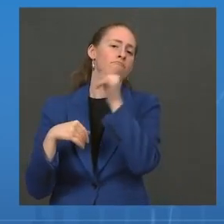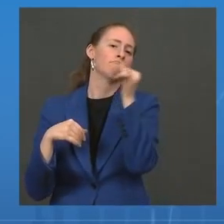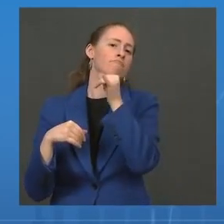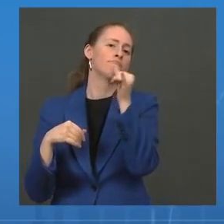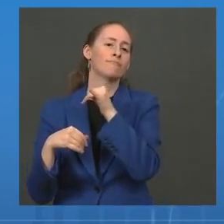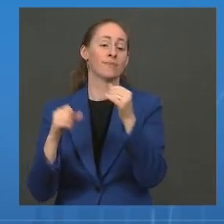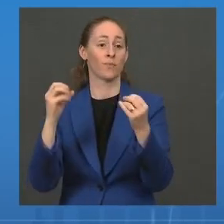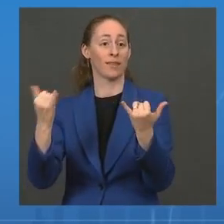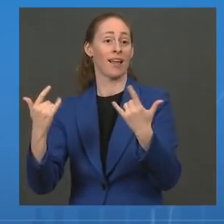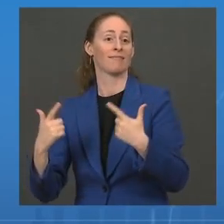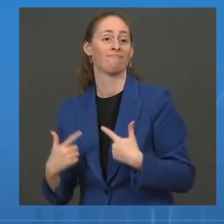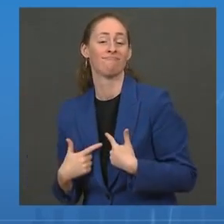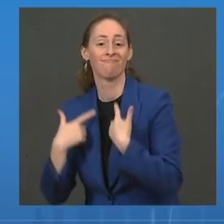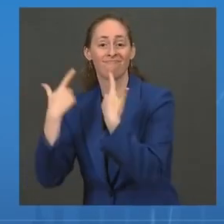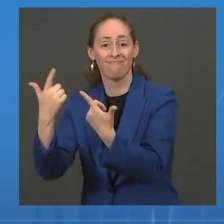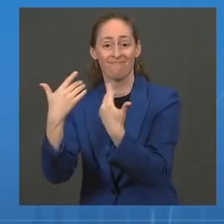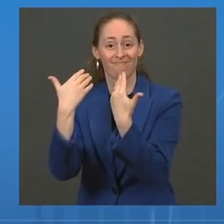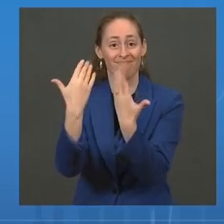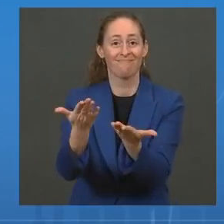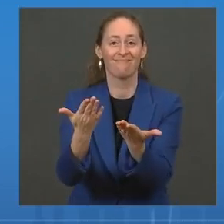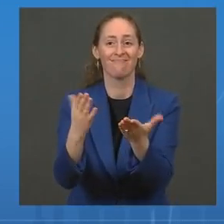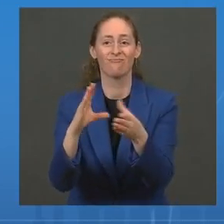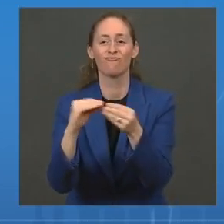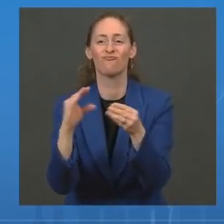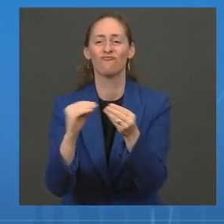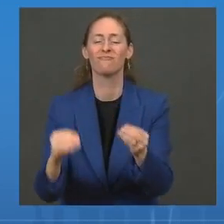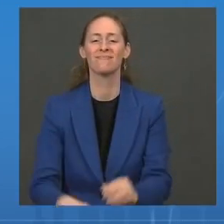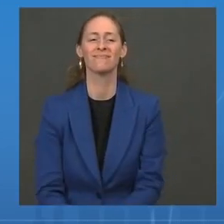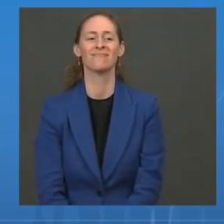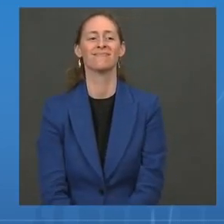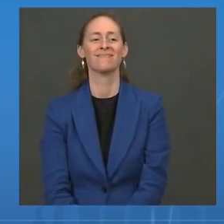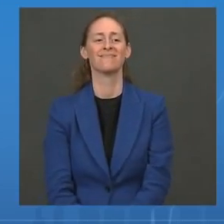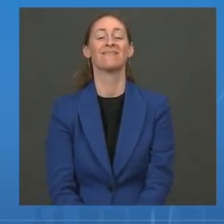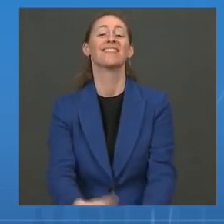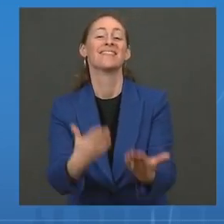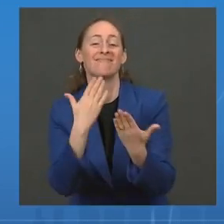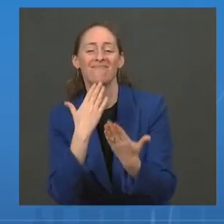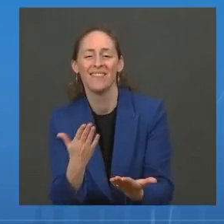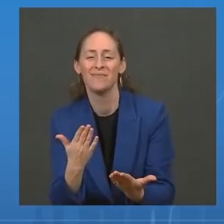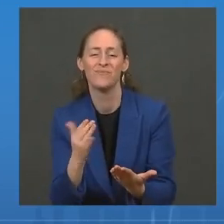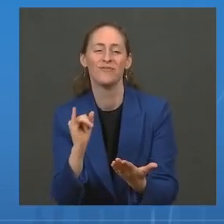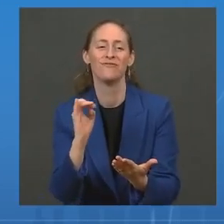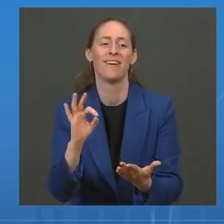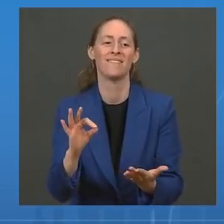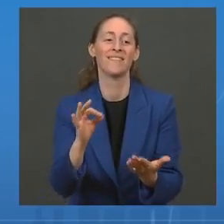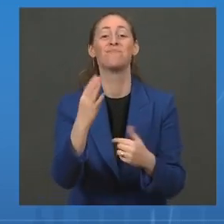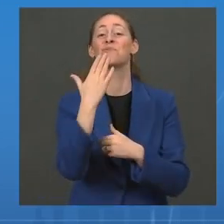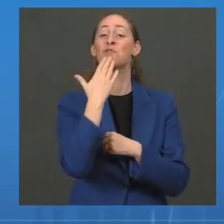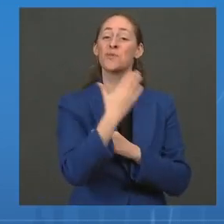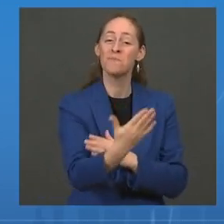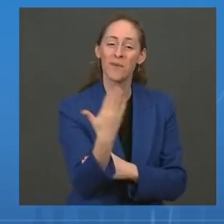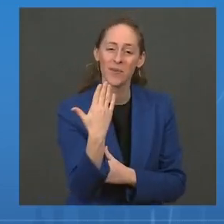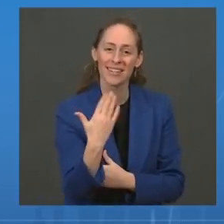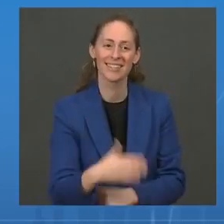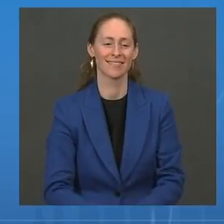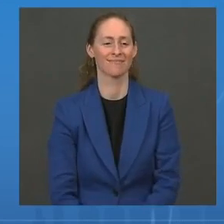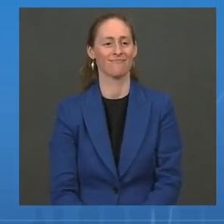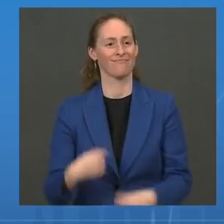Nunez-Smith. Dr. Thank you so much, Jeff. And good morning to everyone. It's really a pleasure to be with you.